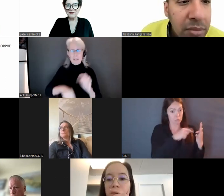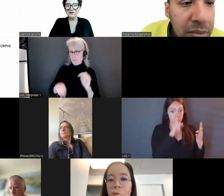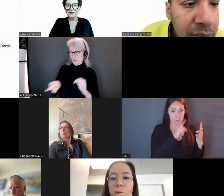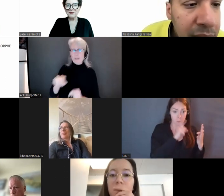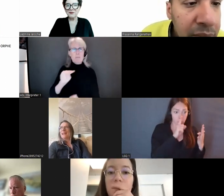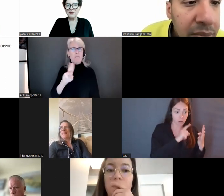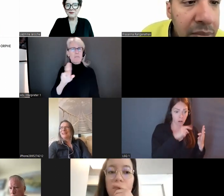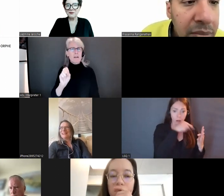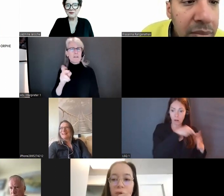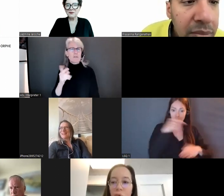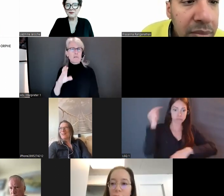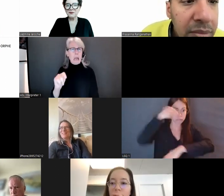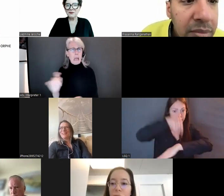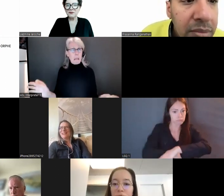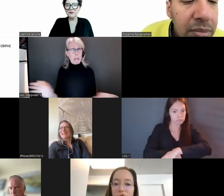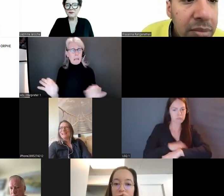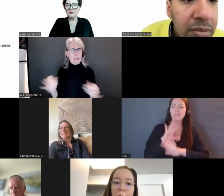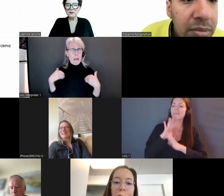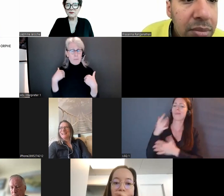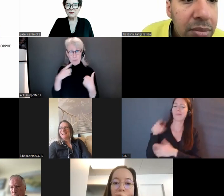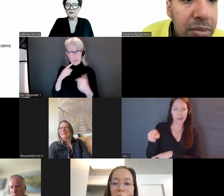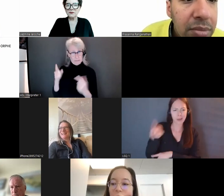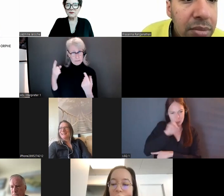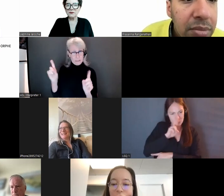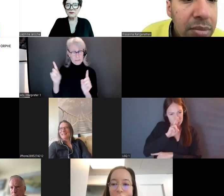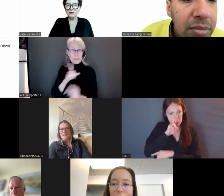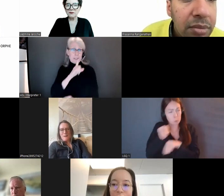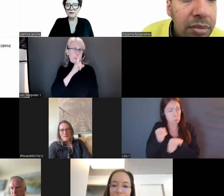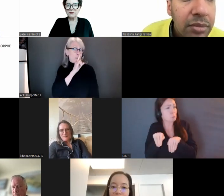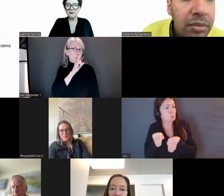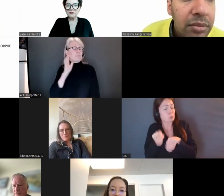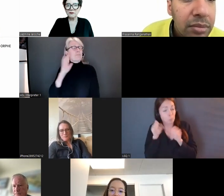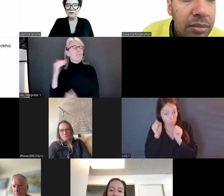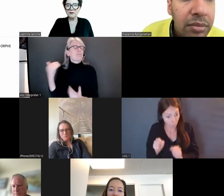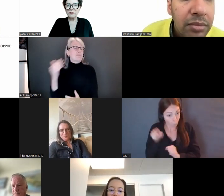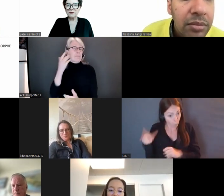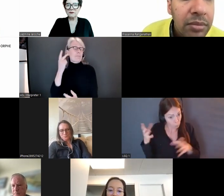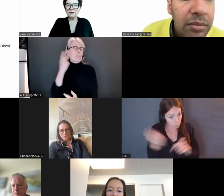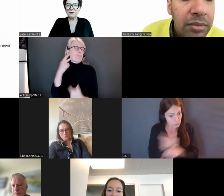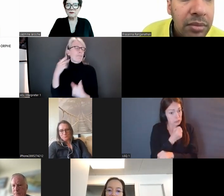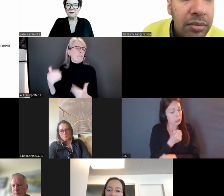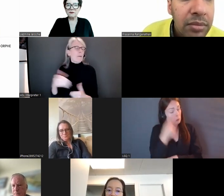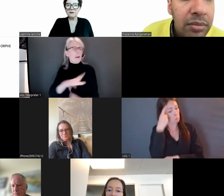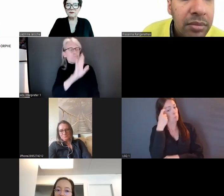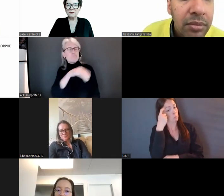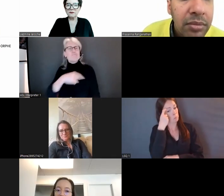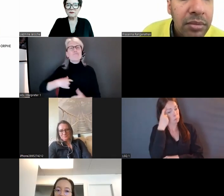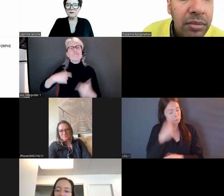the most humble among them, succeed when they could not? Nevertheless, the little muskrat volunteered to dive.